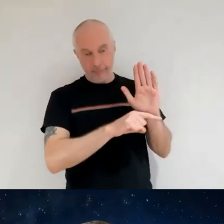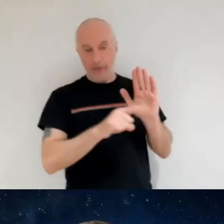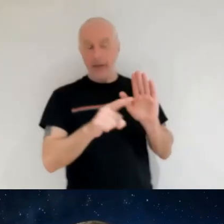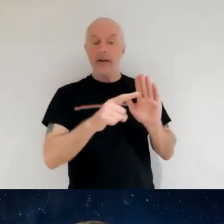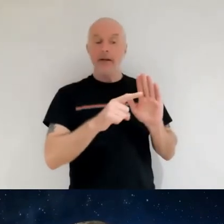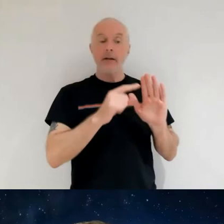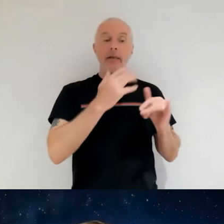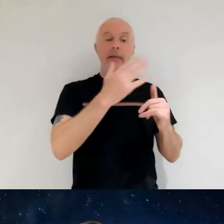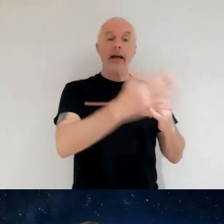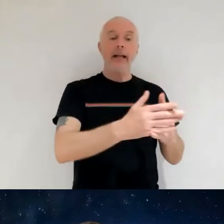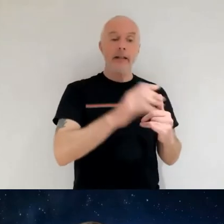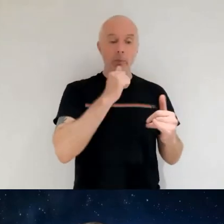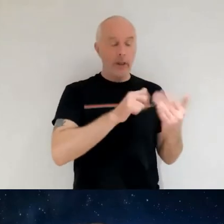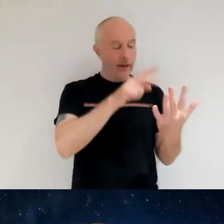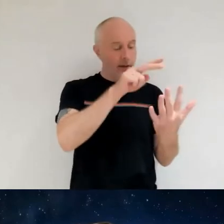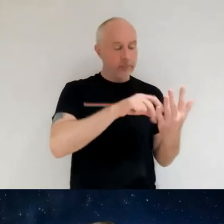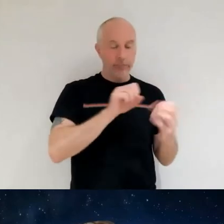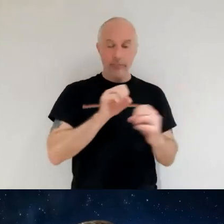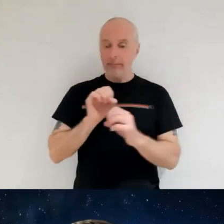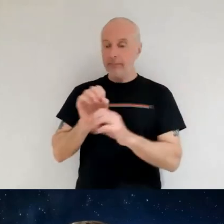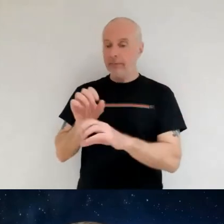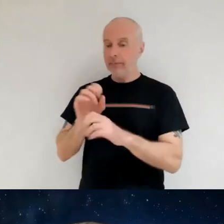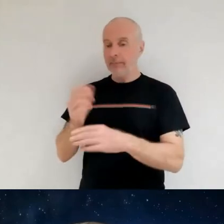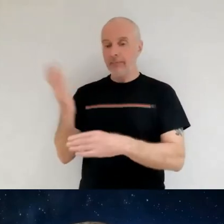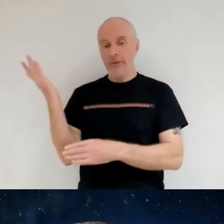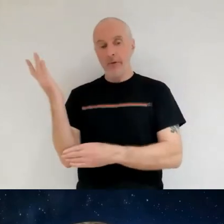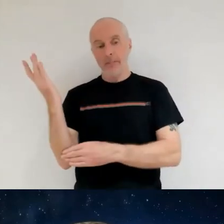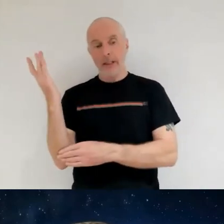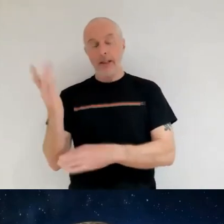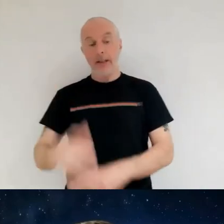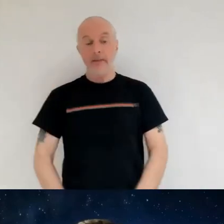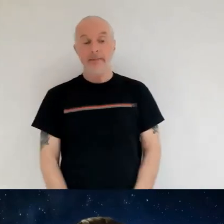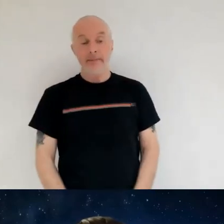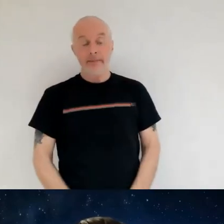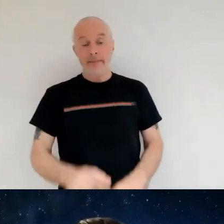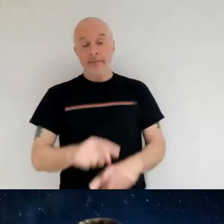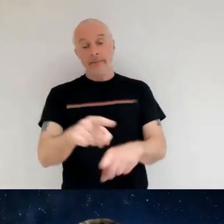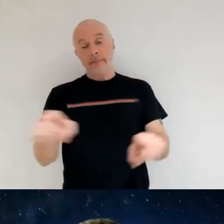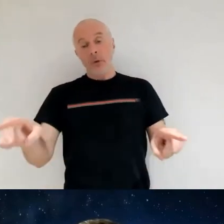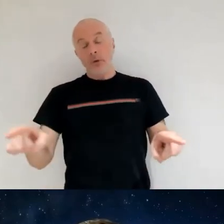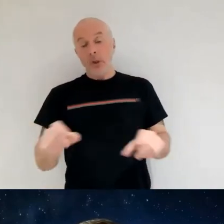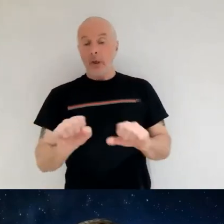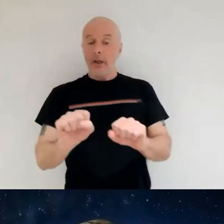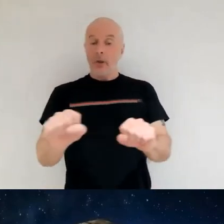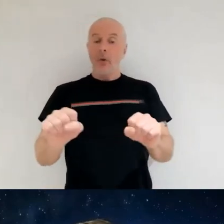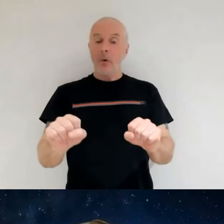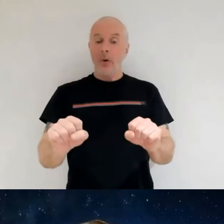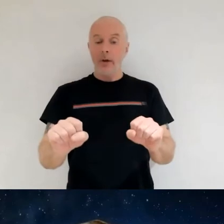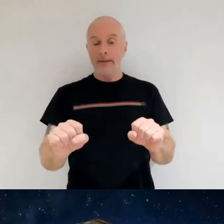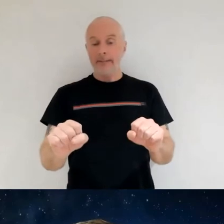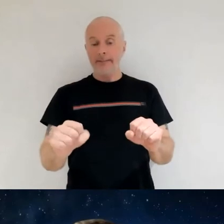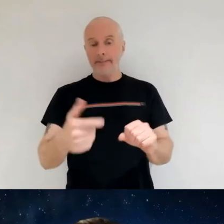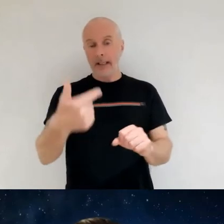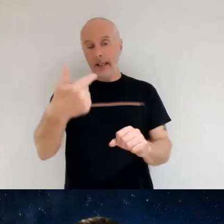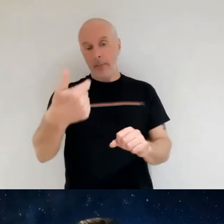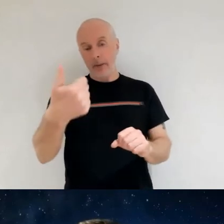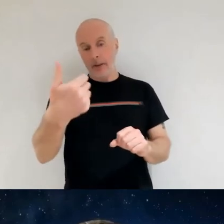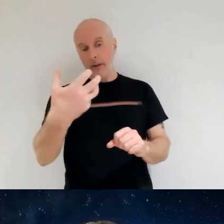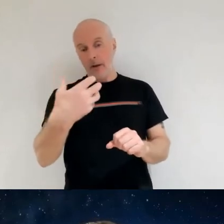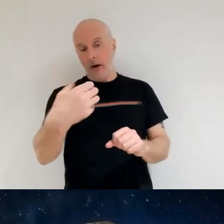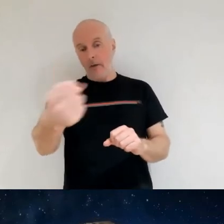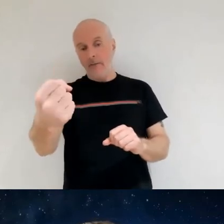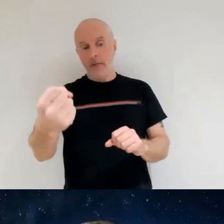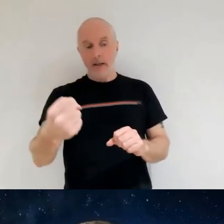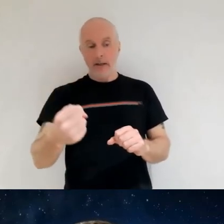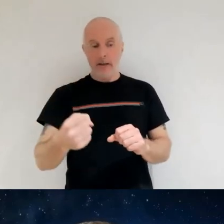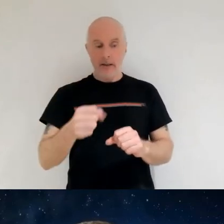at the end of tonight's talk on that note if you could keep your mics and your cameras turned off during the talk that will certainly help